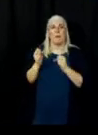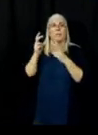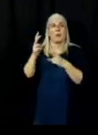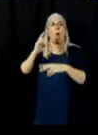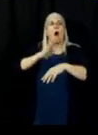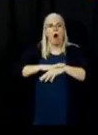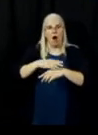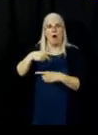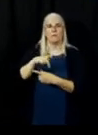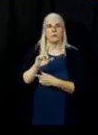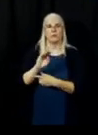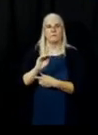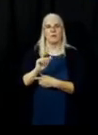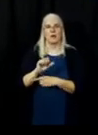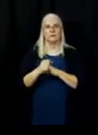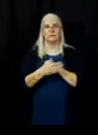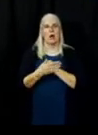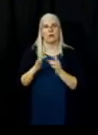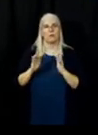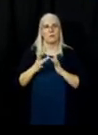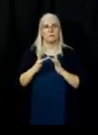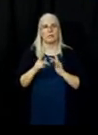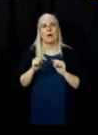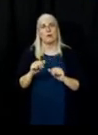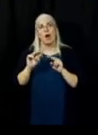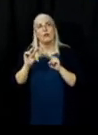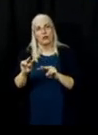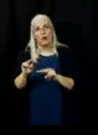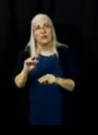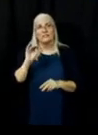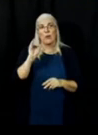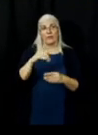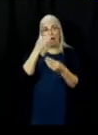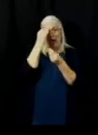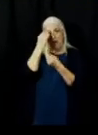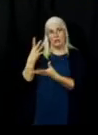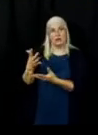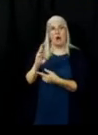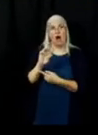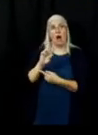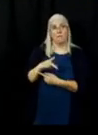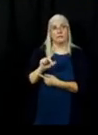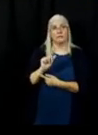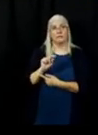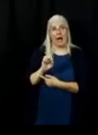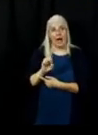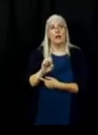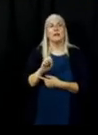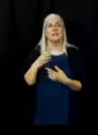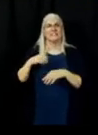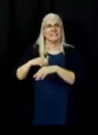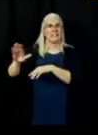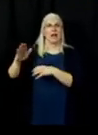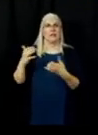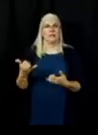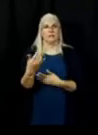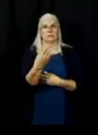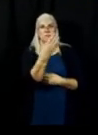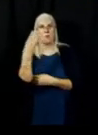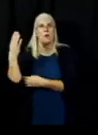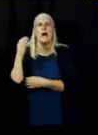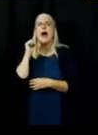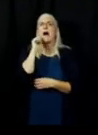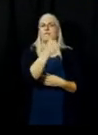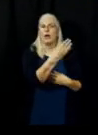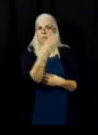Additionally, that update goes out at 0900 every day. So 9 o'clock daily, you'll be able to access that website information